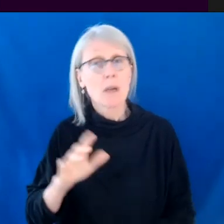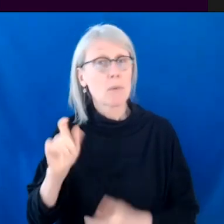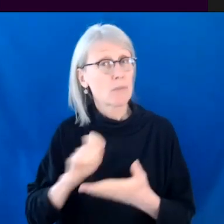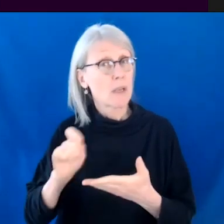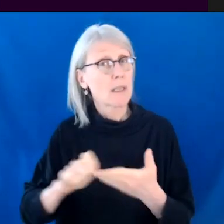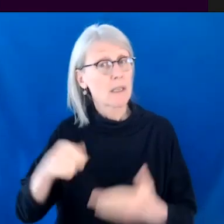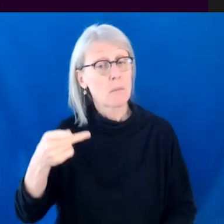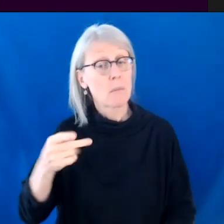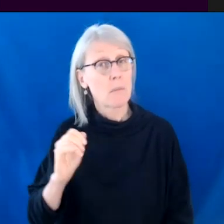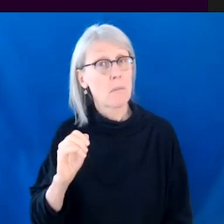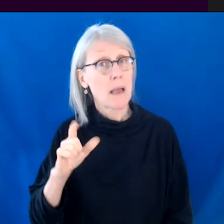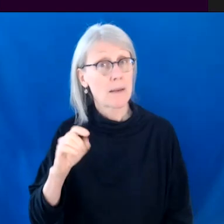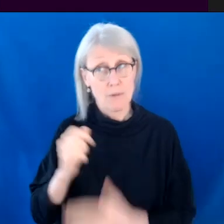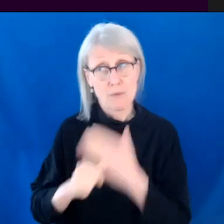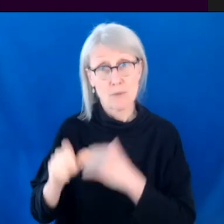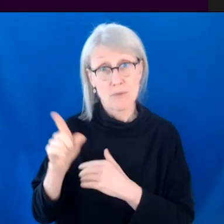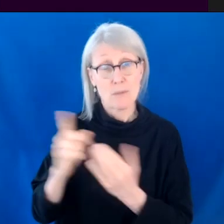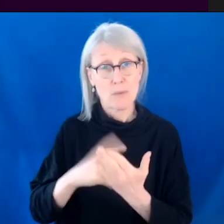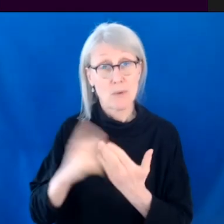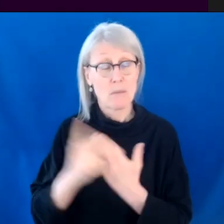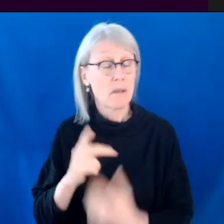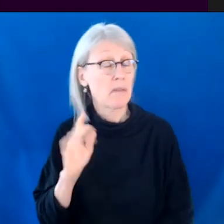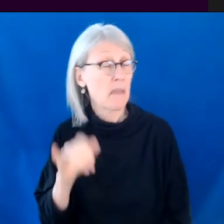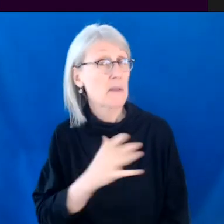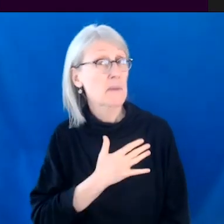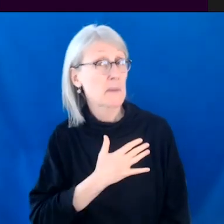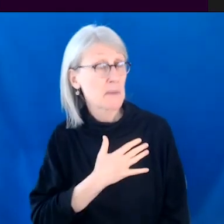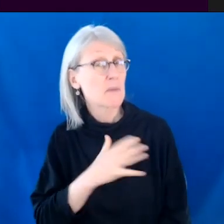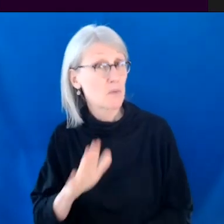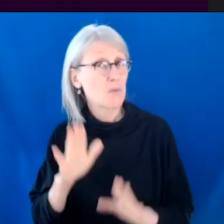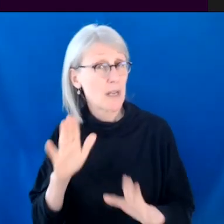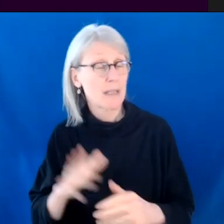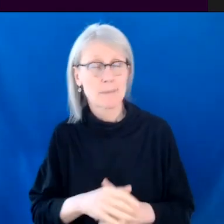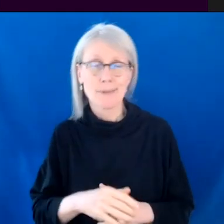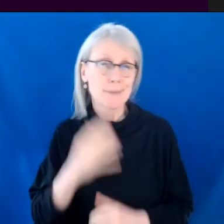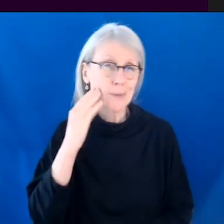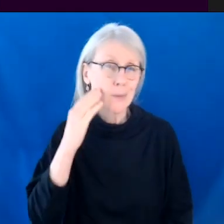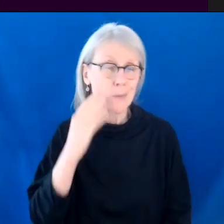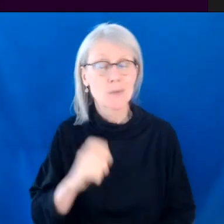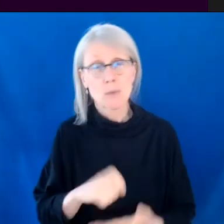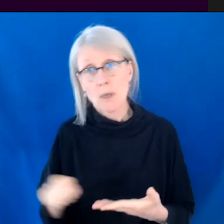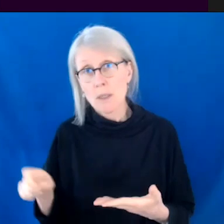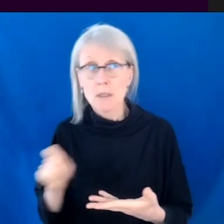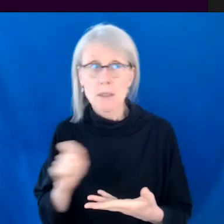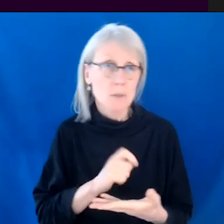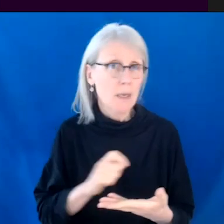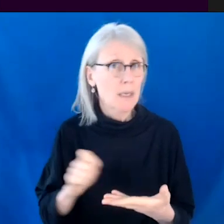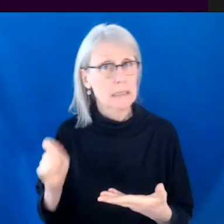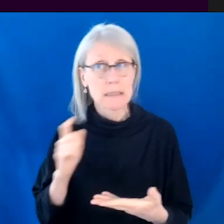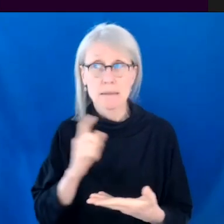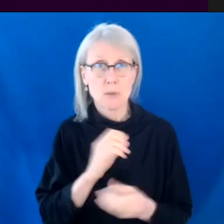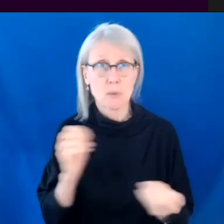through that program. And that's really great because most of the time, as you know, you, you write work for free,